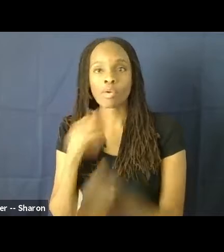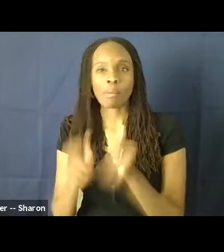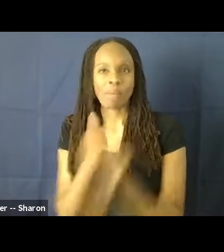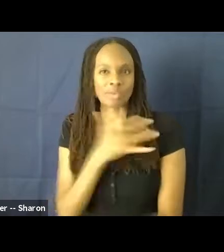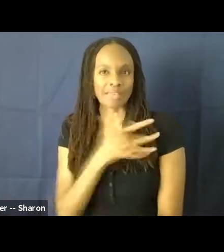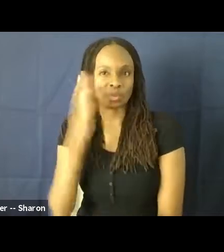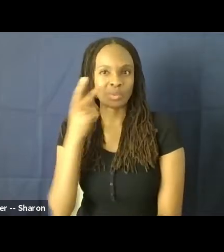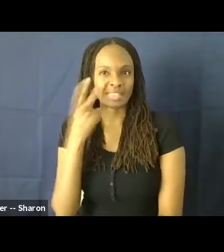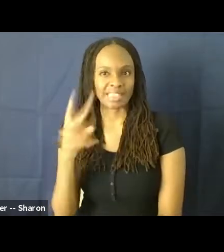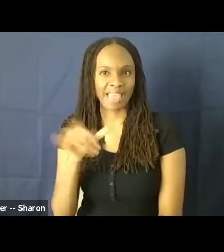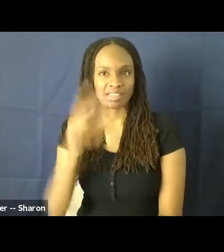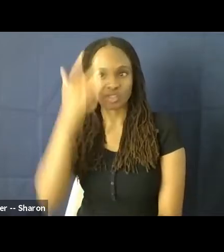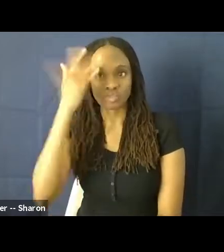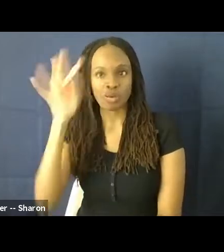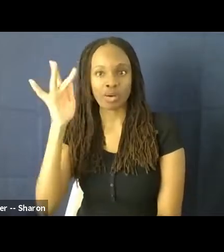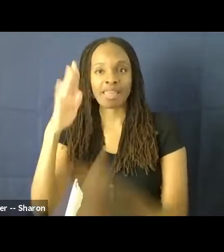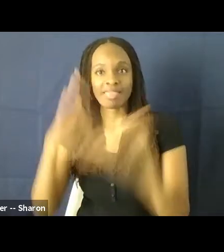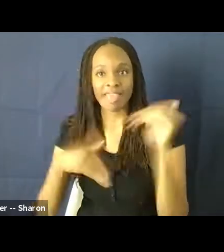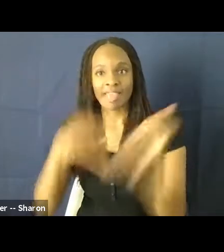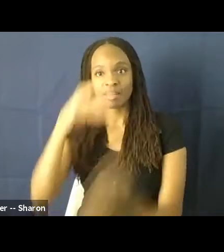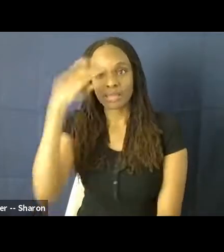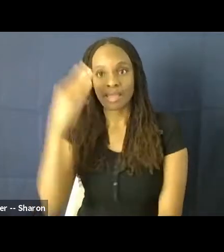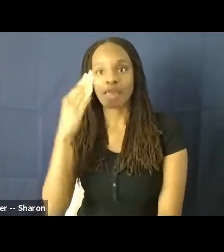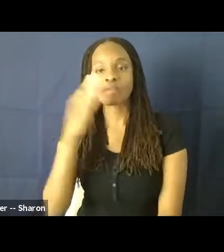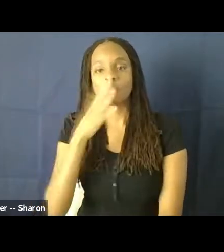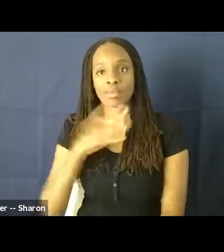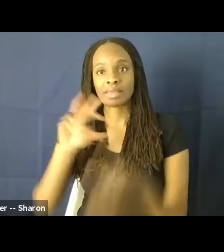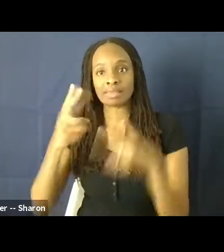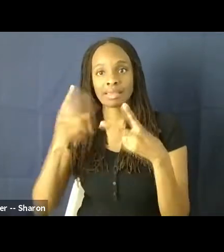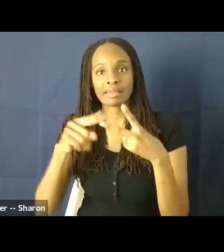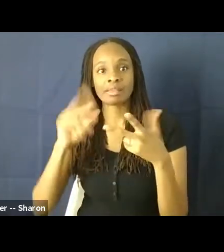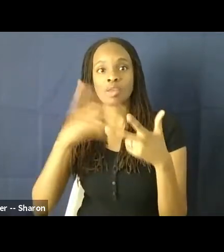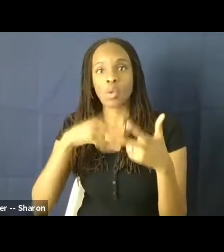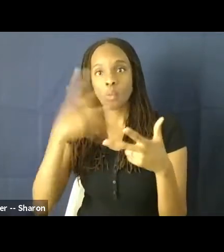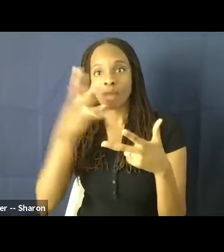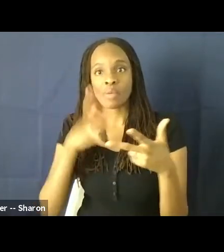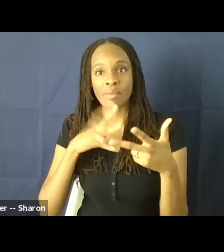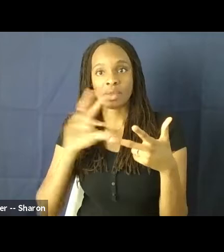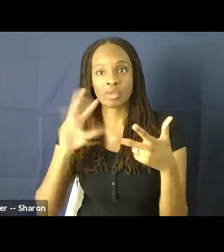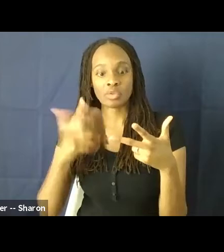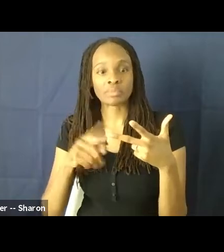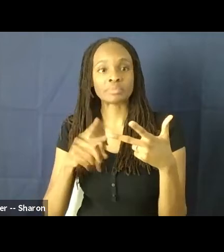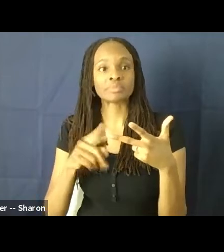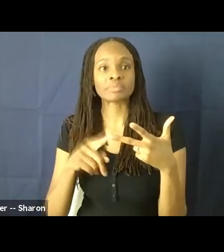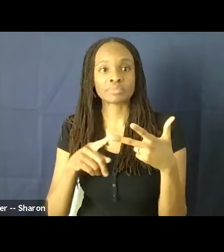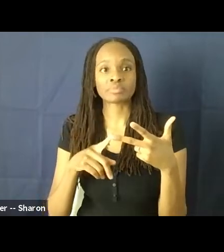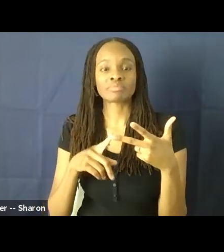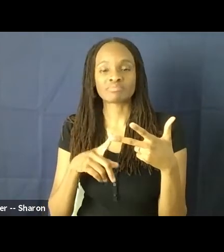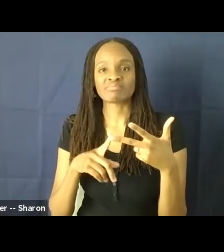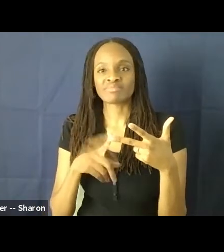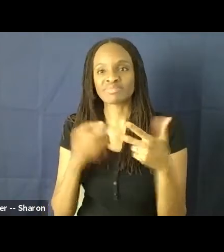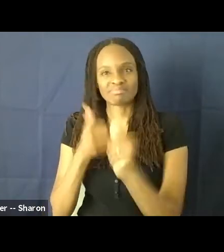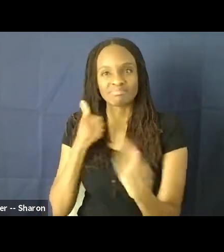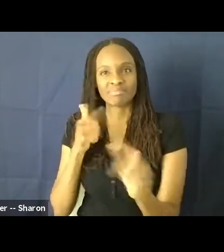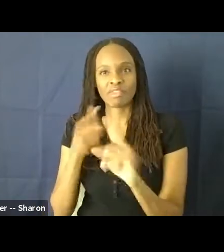smart. Then black women comes in next, and then white women comes in just trailing a little bit